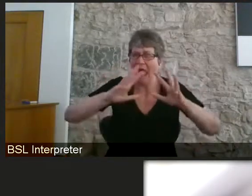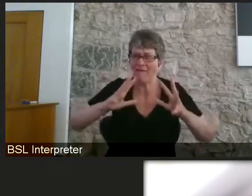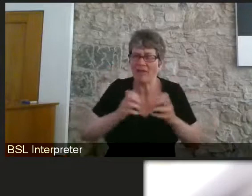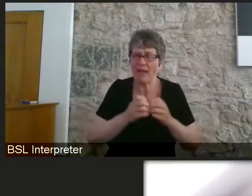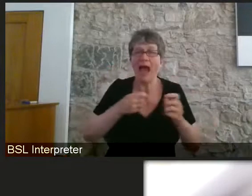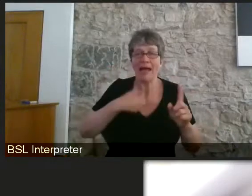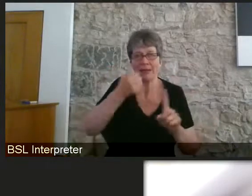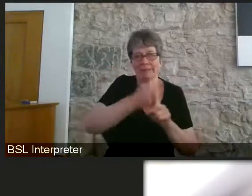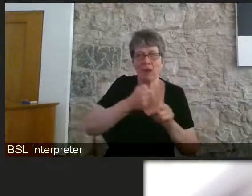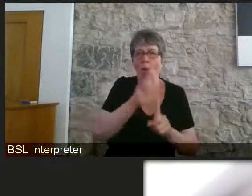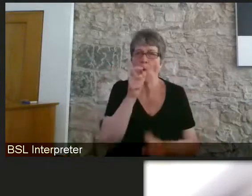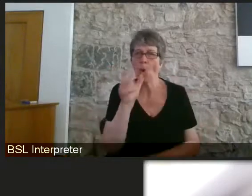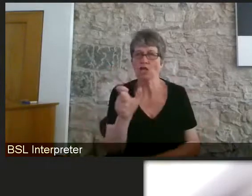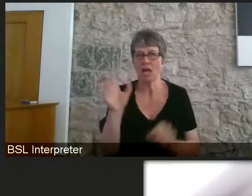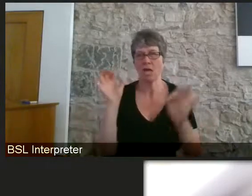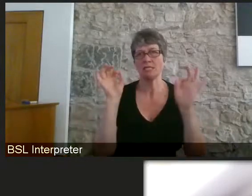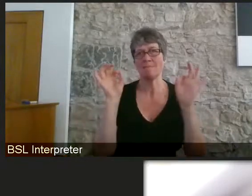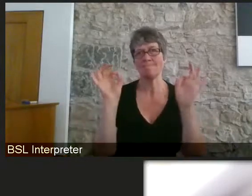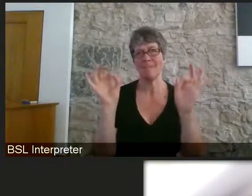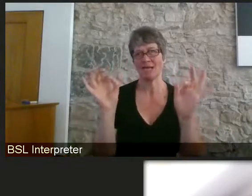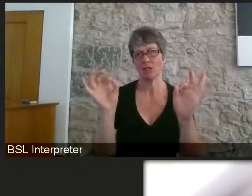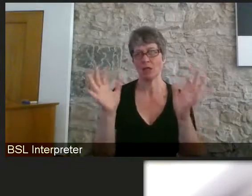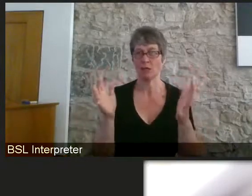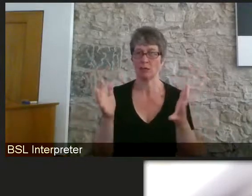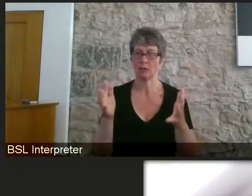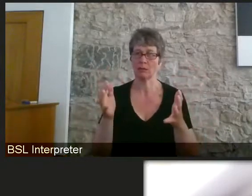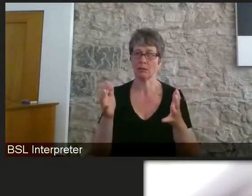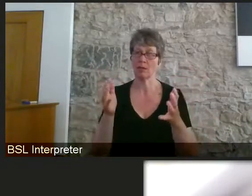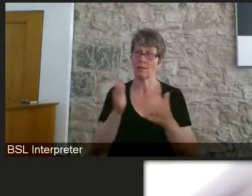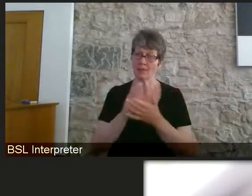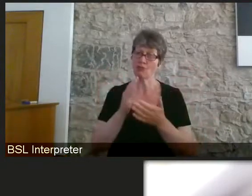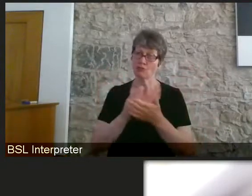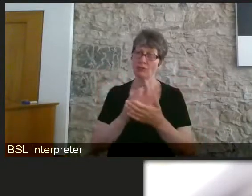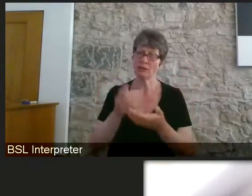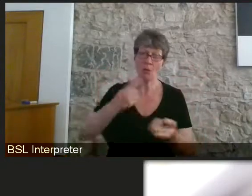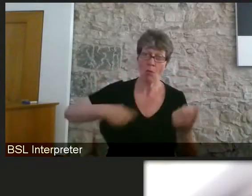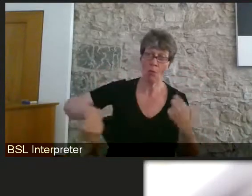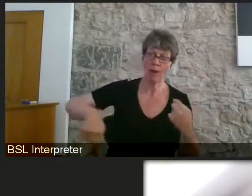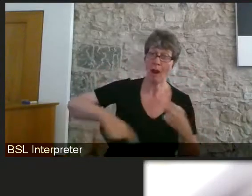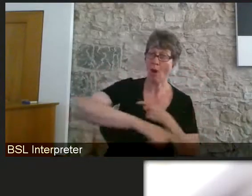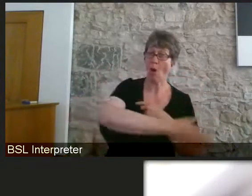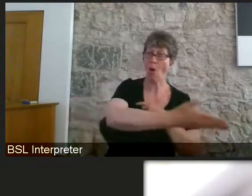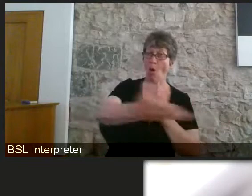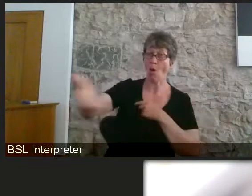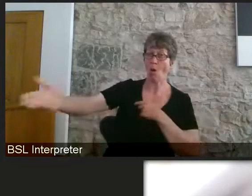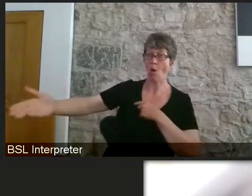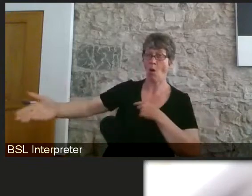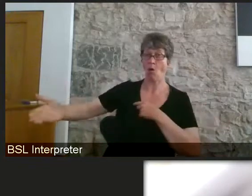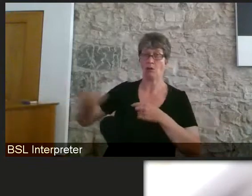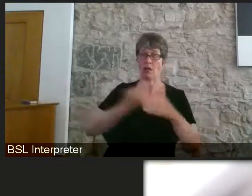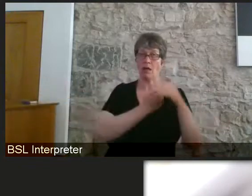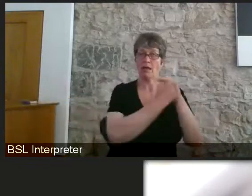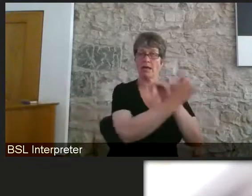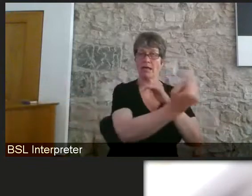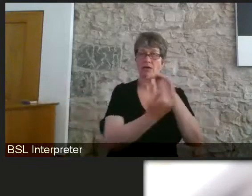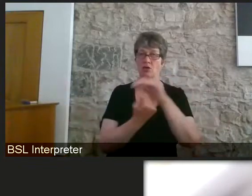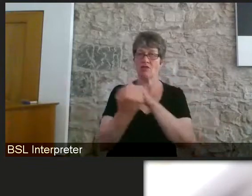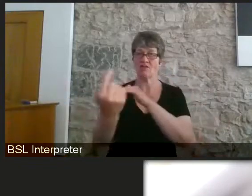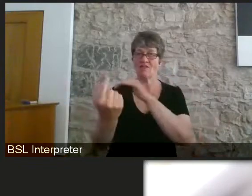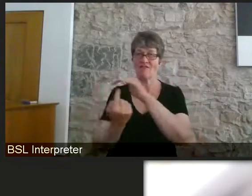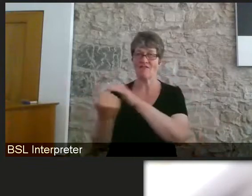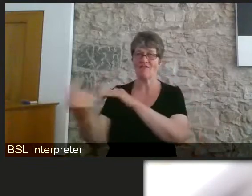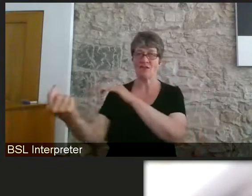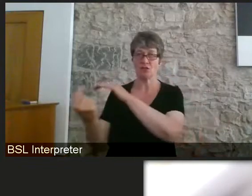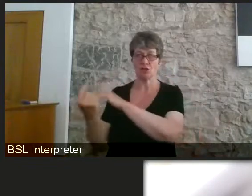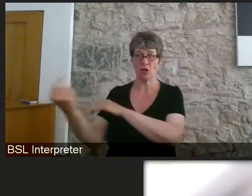it's that attitude of we are all individuals and I think it's moving on from that slightly 19th century view that we've